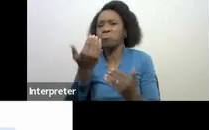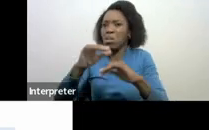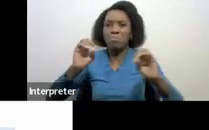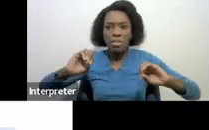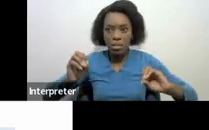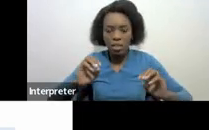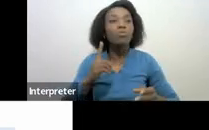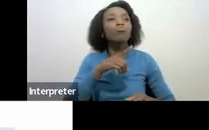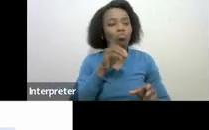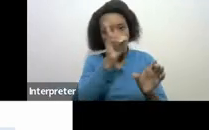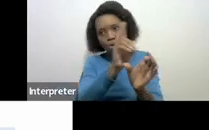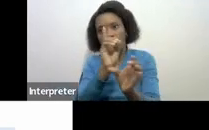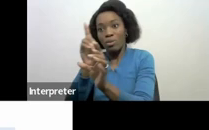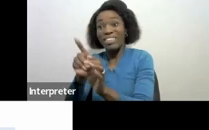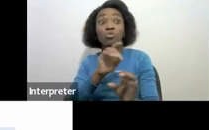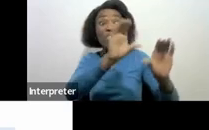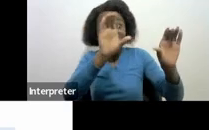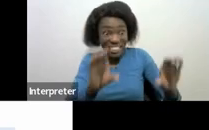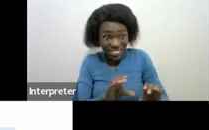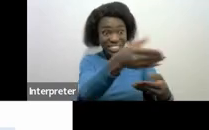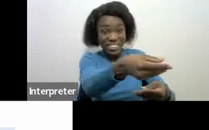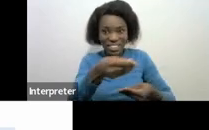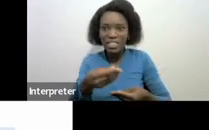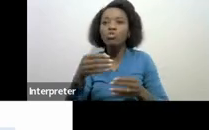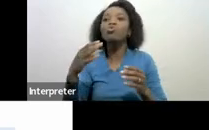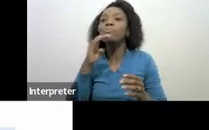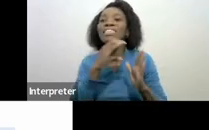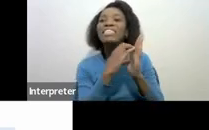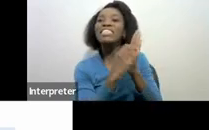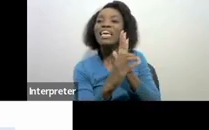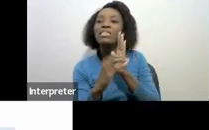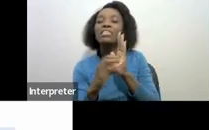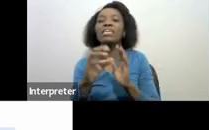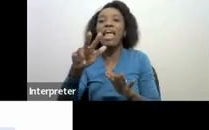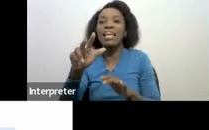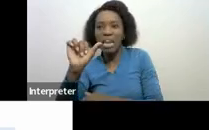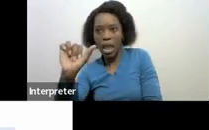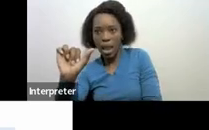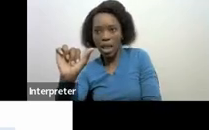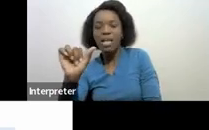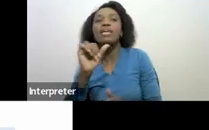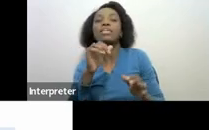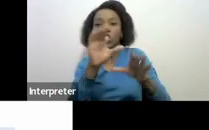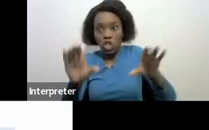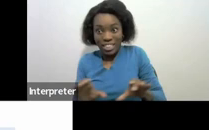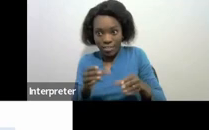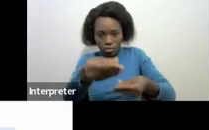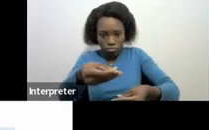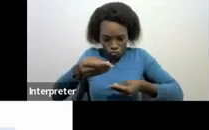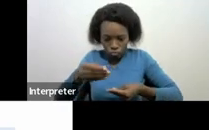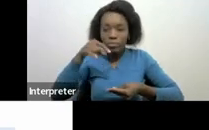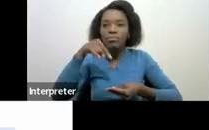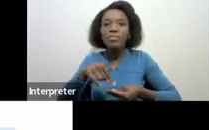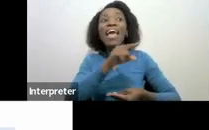give you those specific certificates which you call them section 18 certificates and then they'll also have to say how